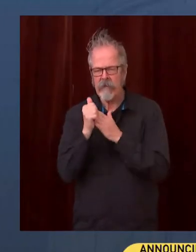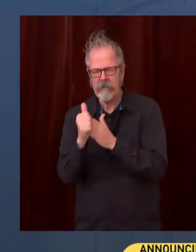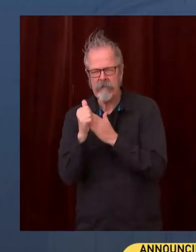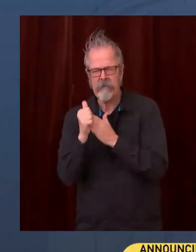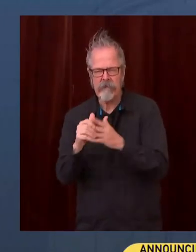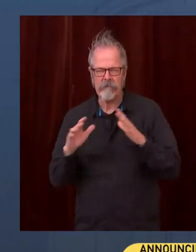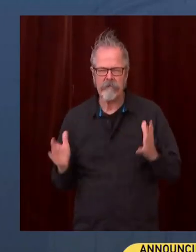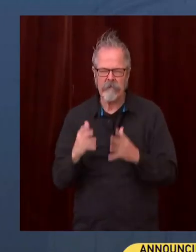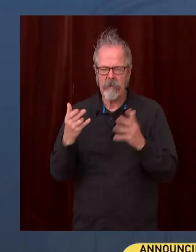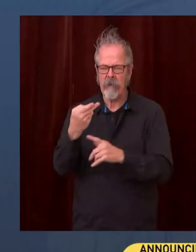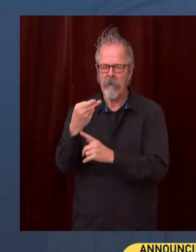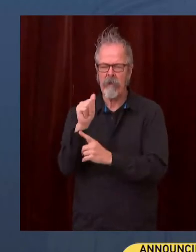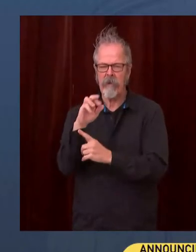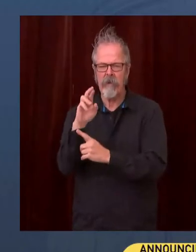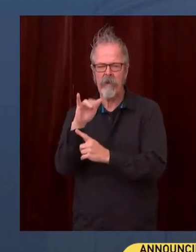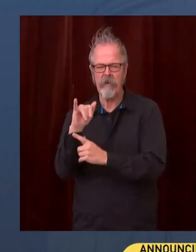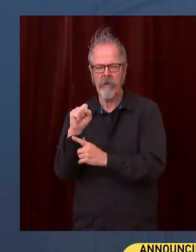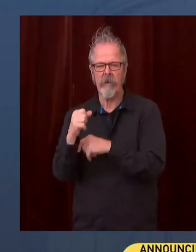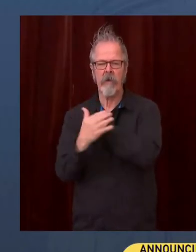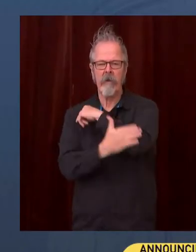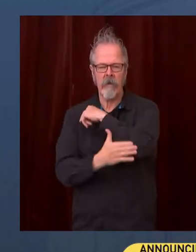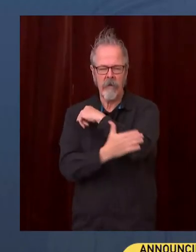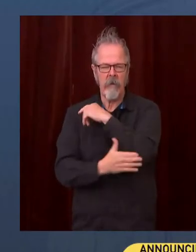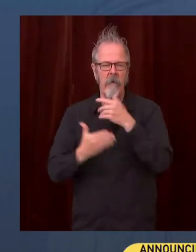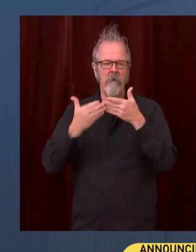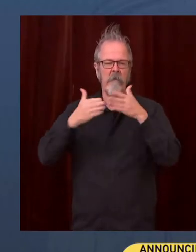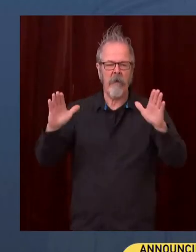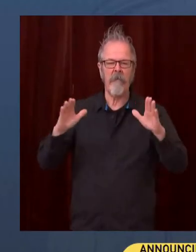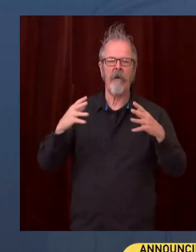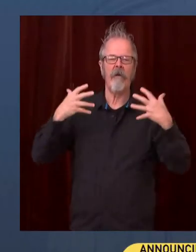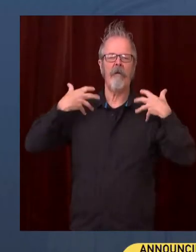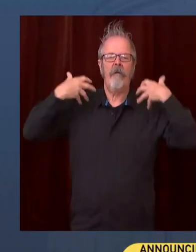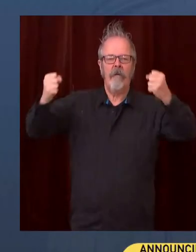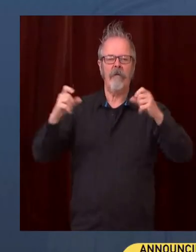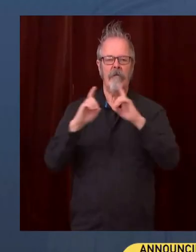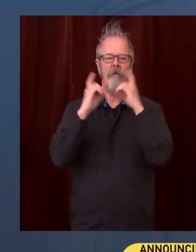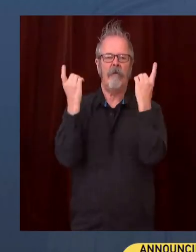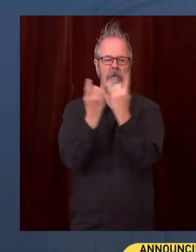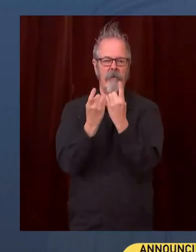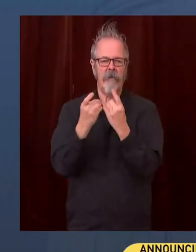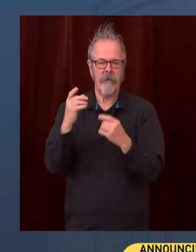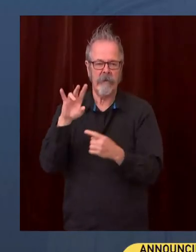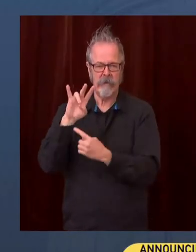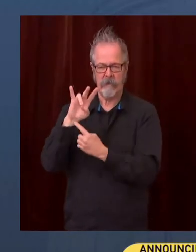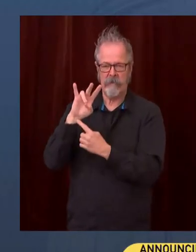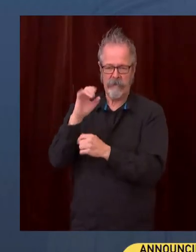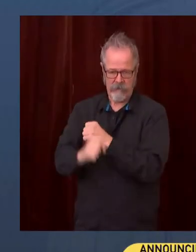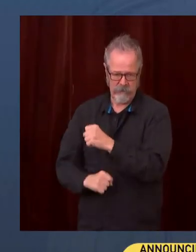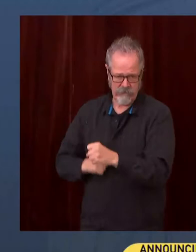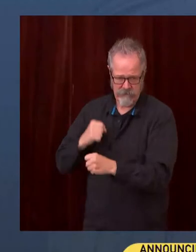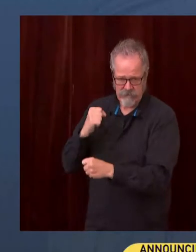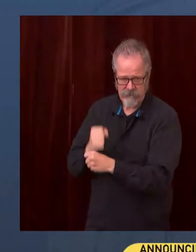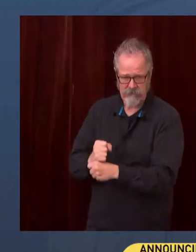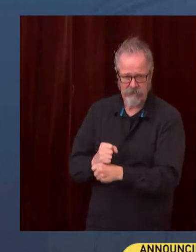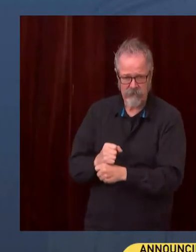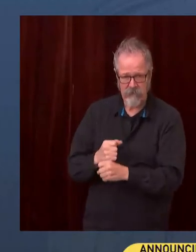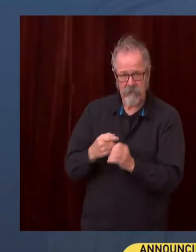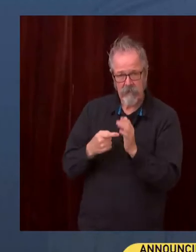esteem. That is a significant group that represents 4.7 million residents.